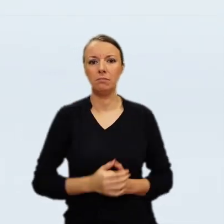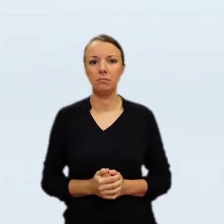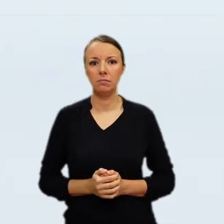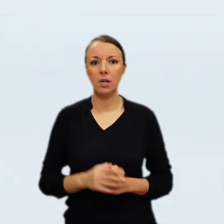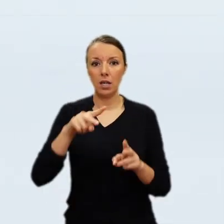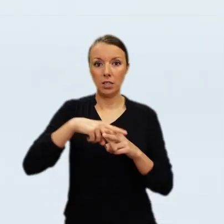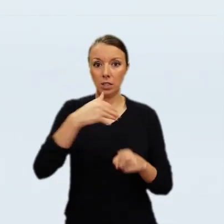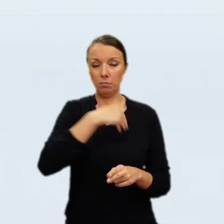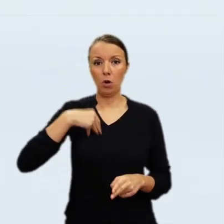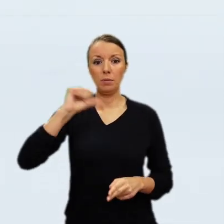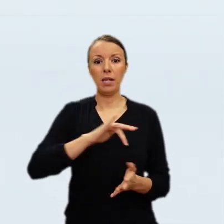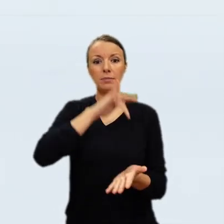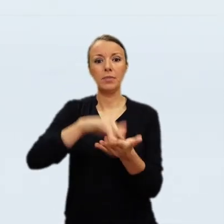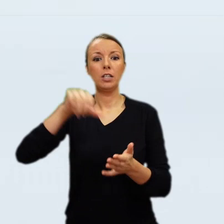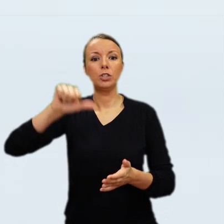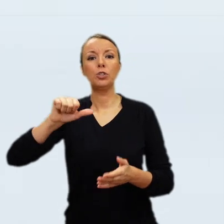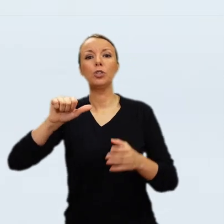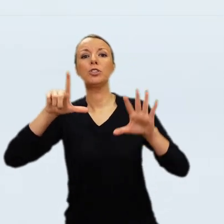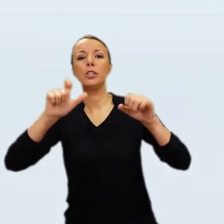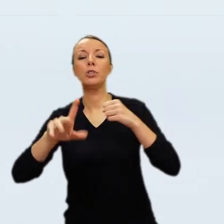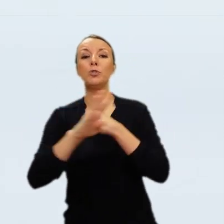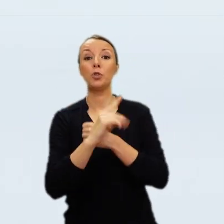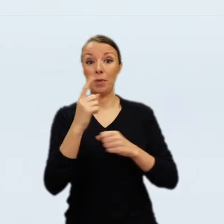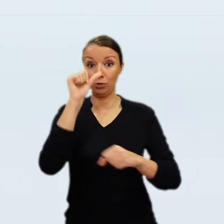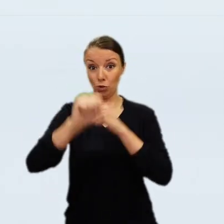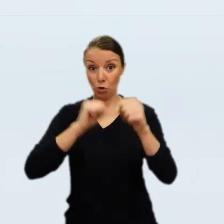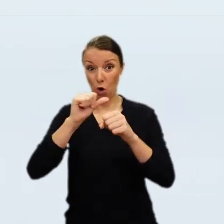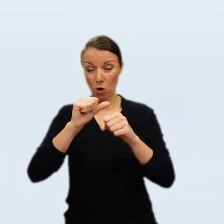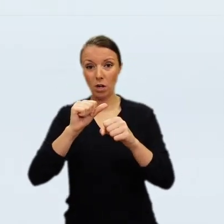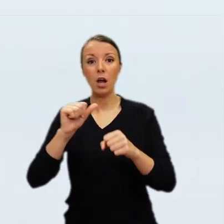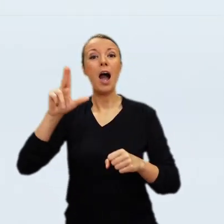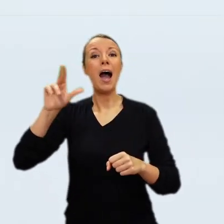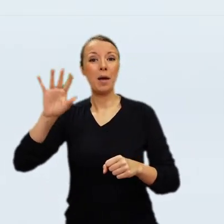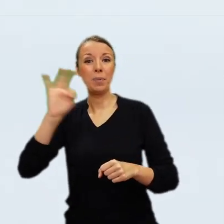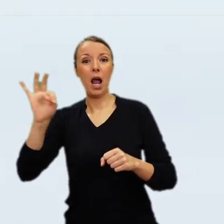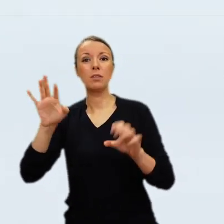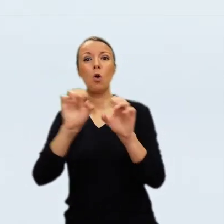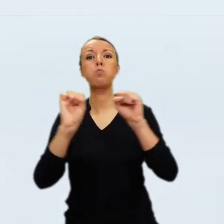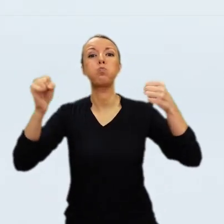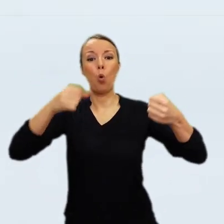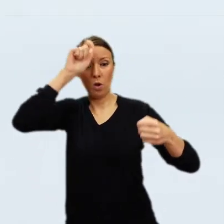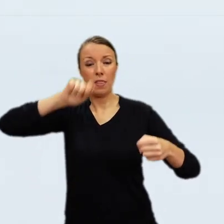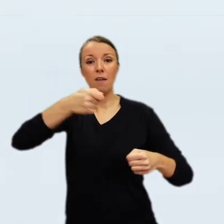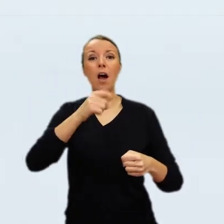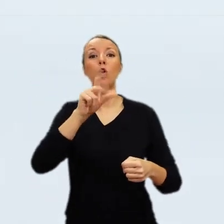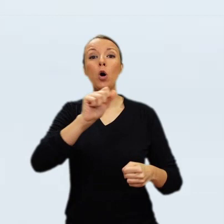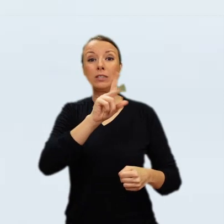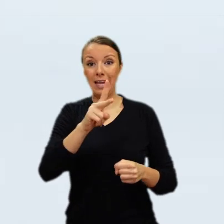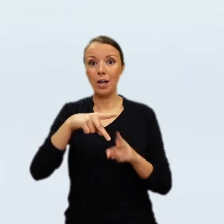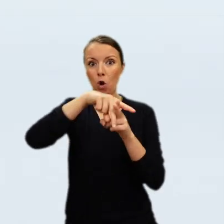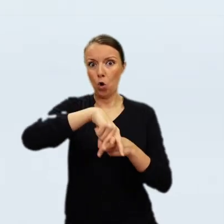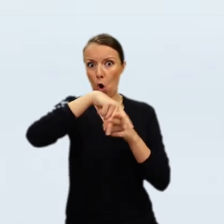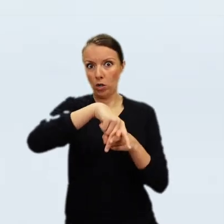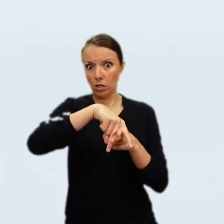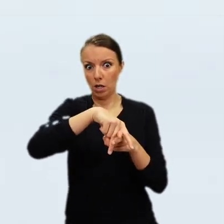1791, the canvas by Rembrandt received, as we will see, the title of Cossack on horseback, only to be baptized